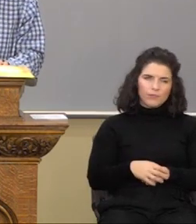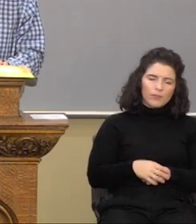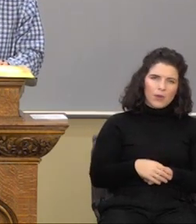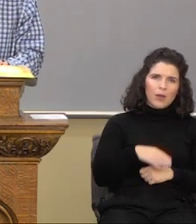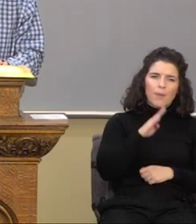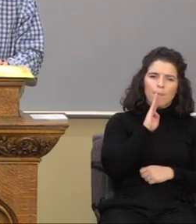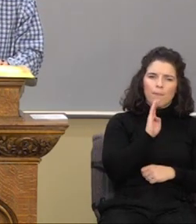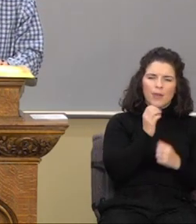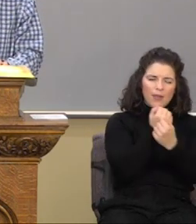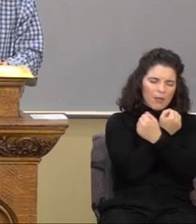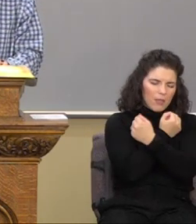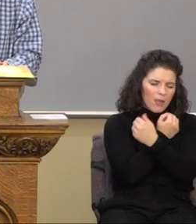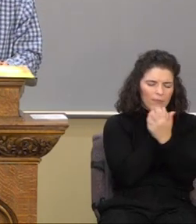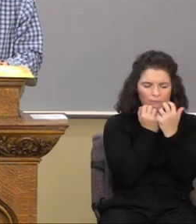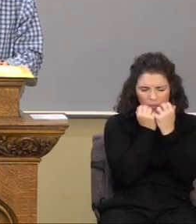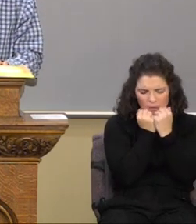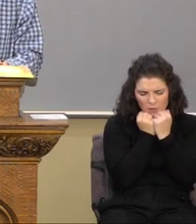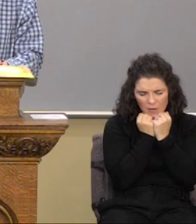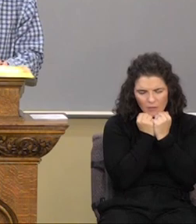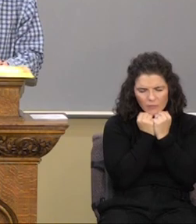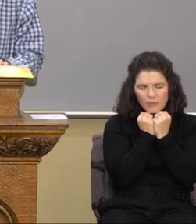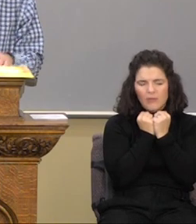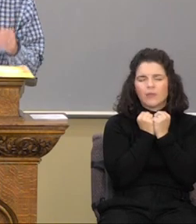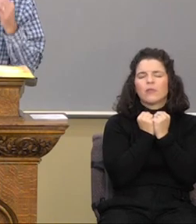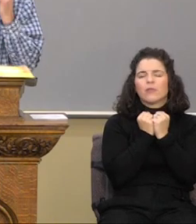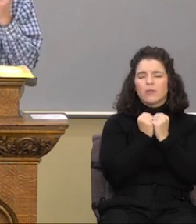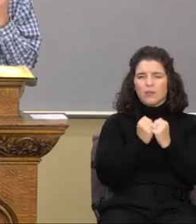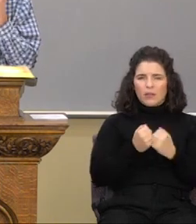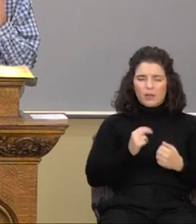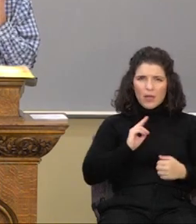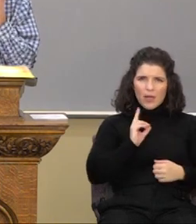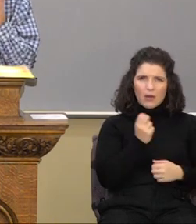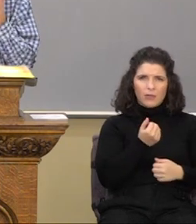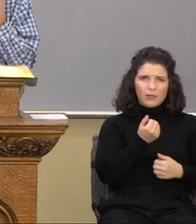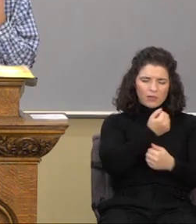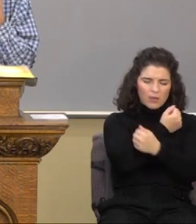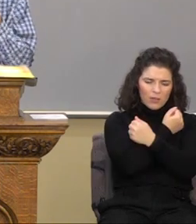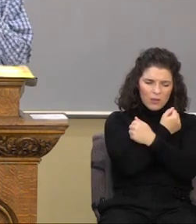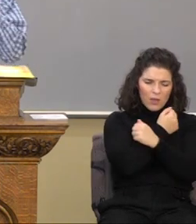love one another, for love is of God.